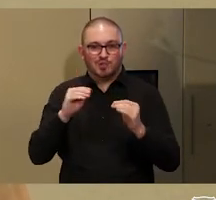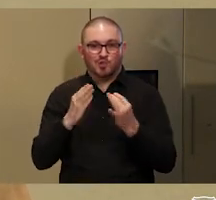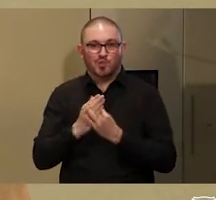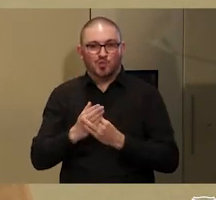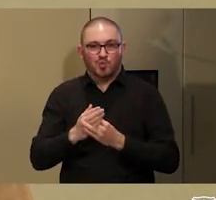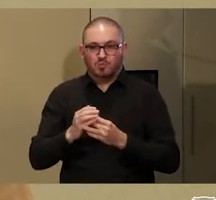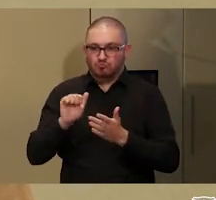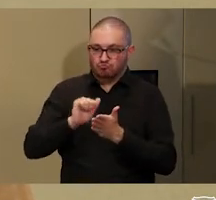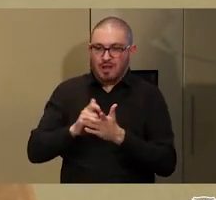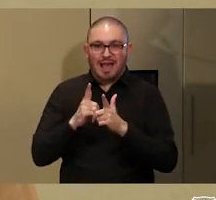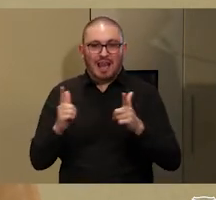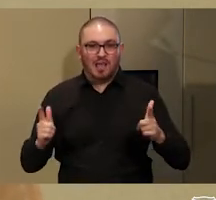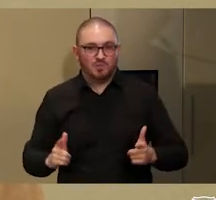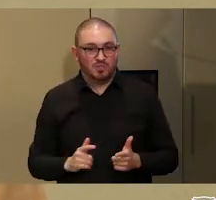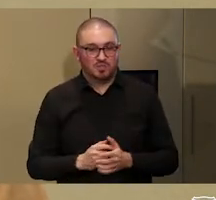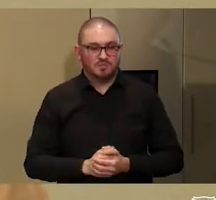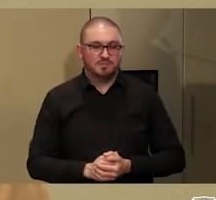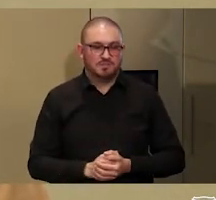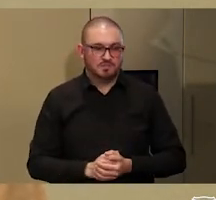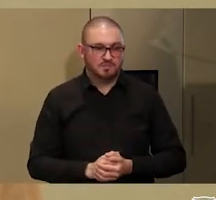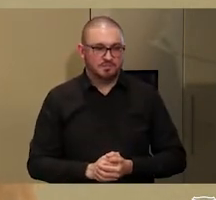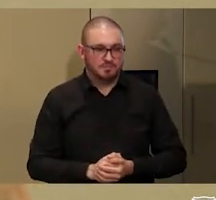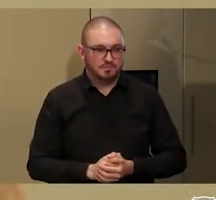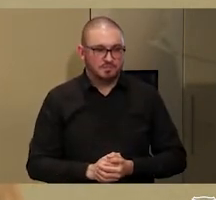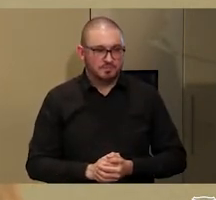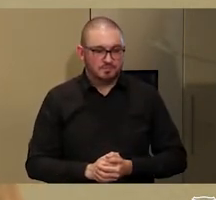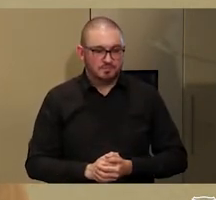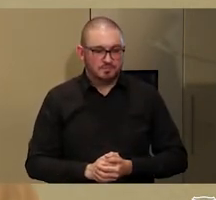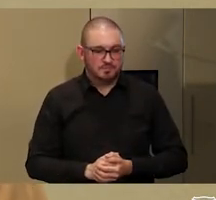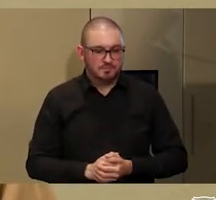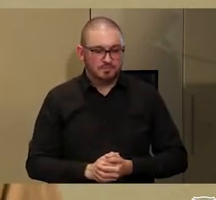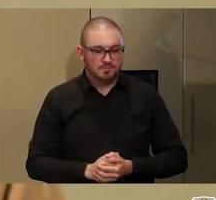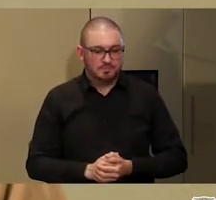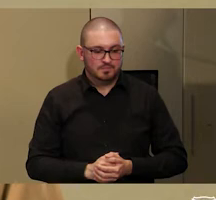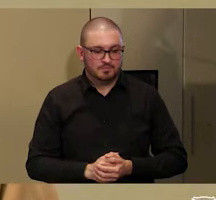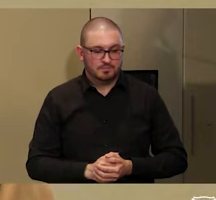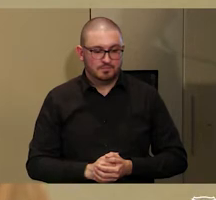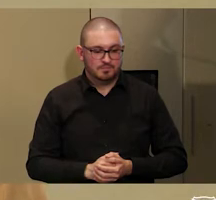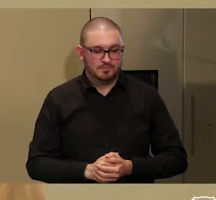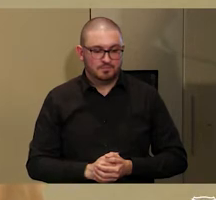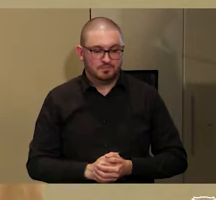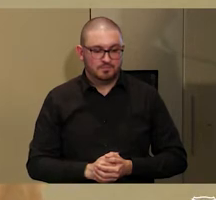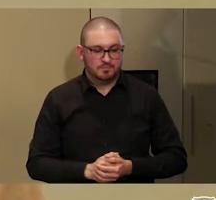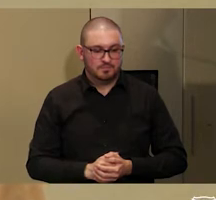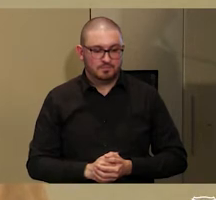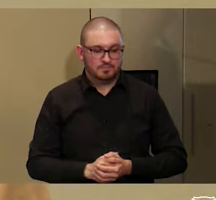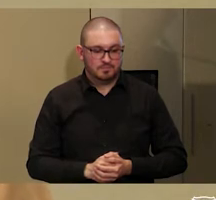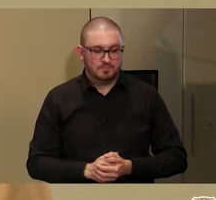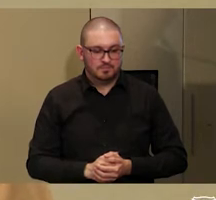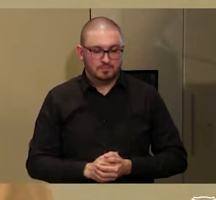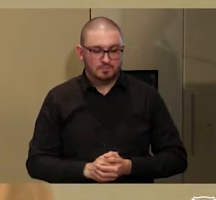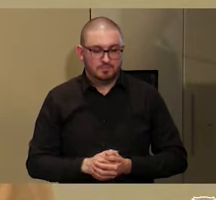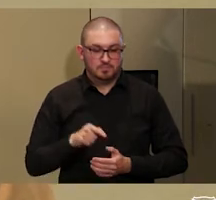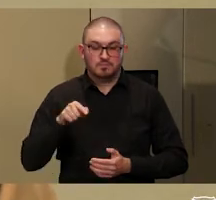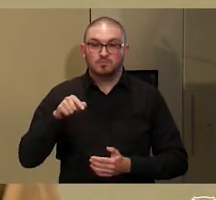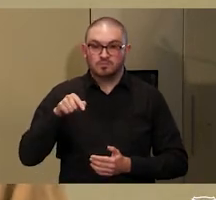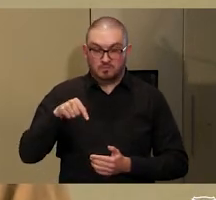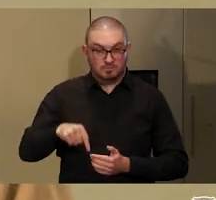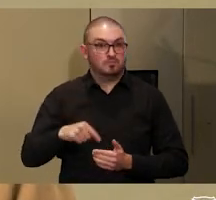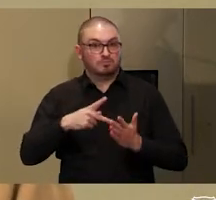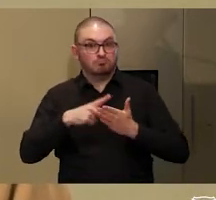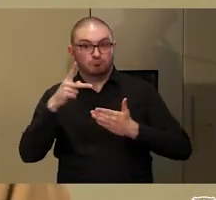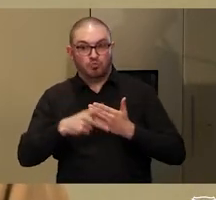Nevertheless, the pilot and the whole issue of mother tongue education has been the subject of heated